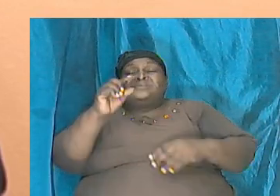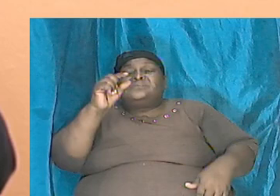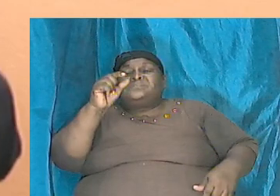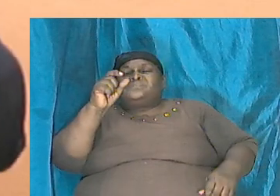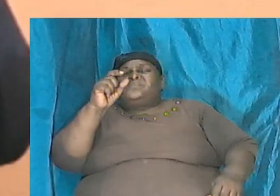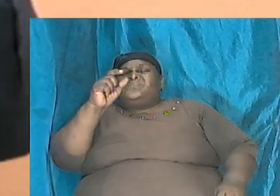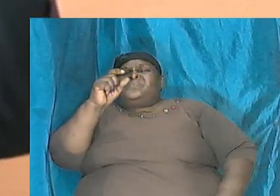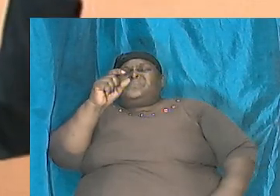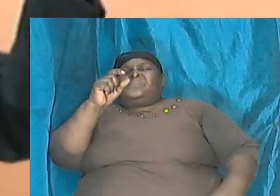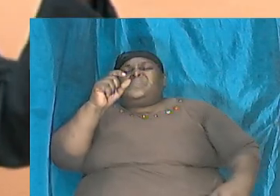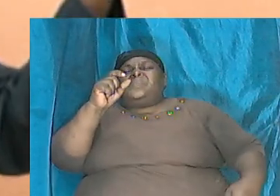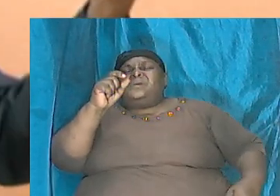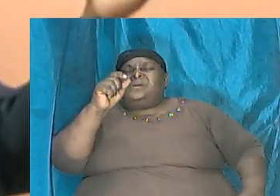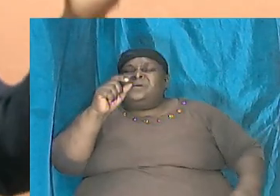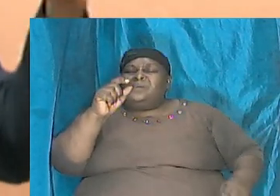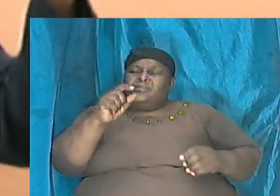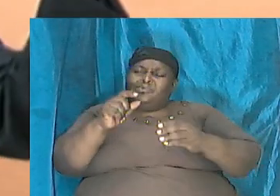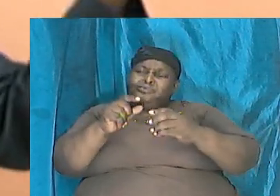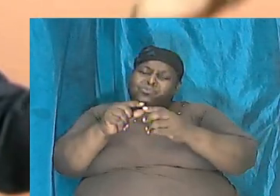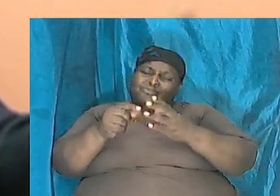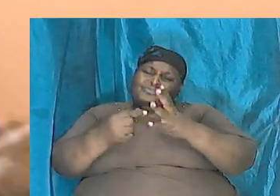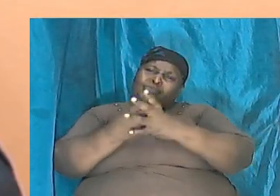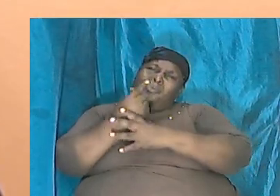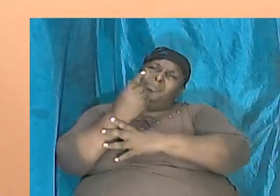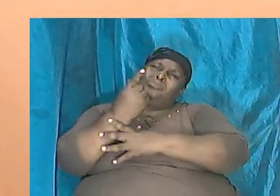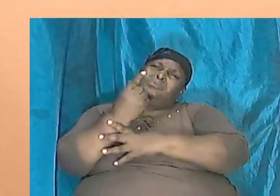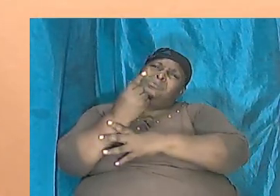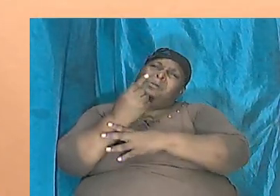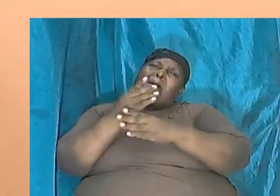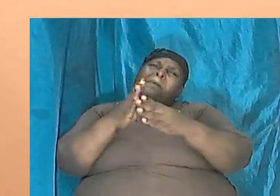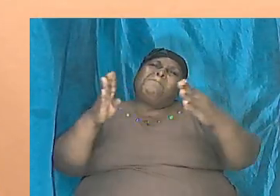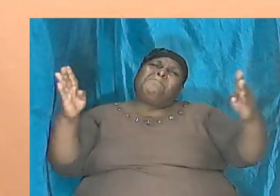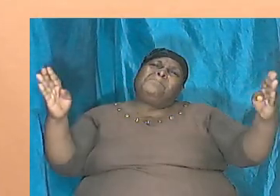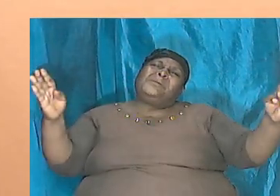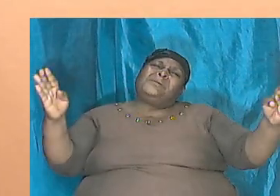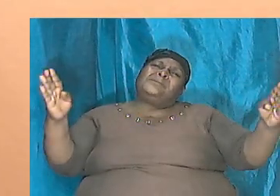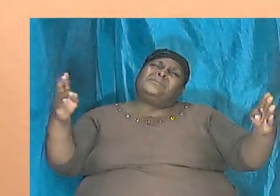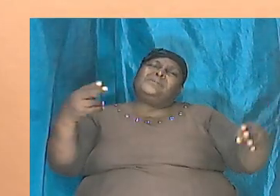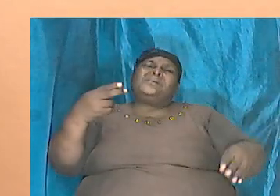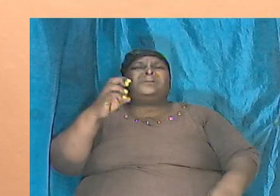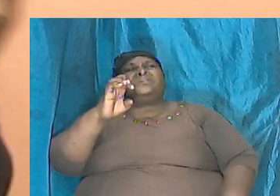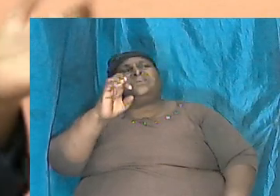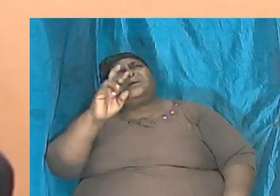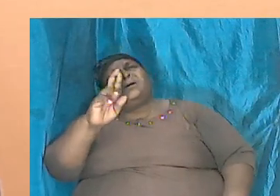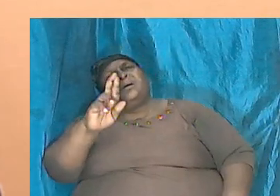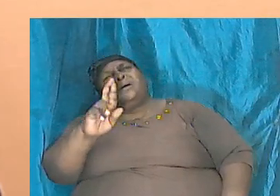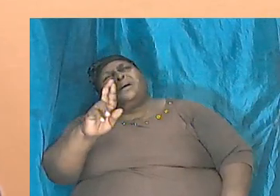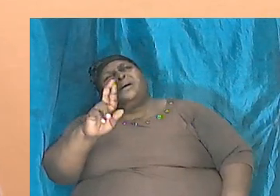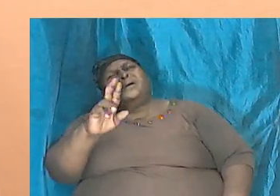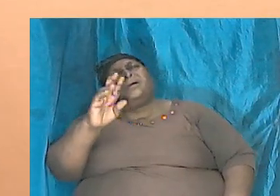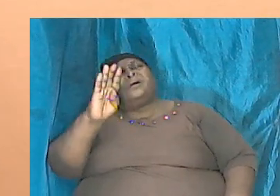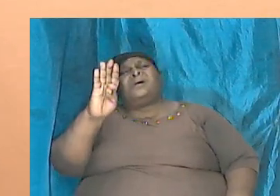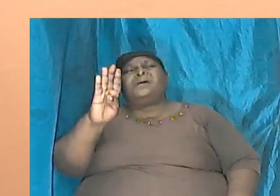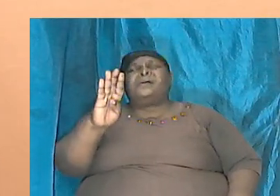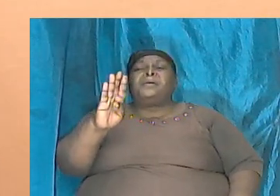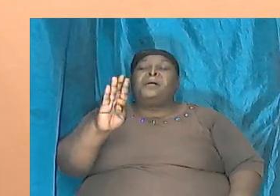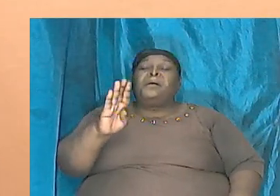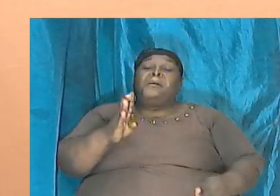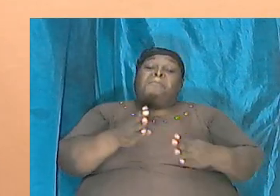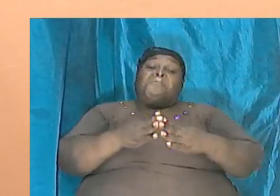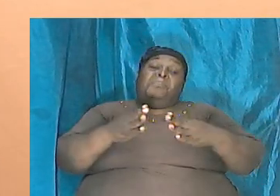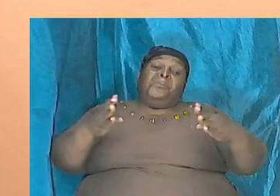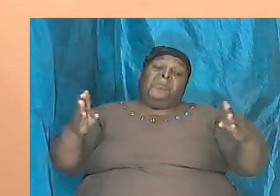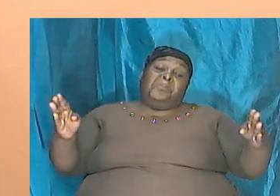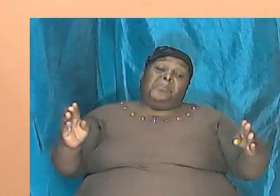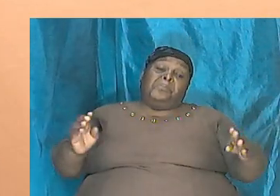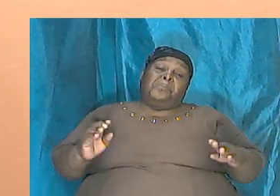but then you know when it is grown it is the biggest of herbs so that big kangaroo that we know when